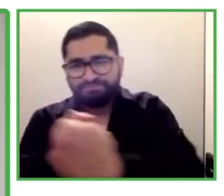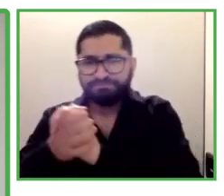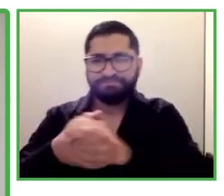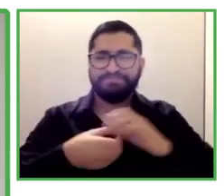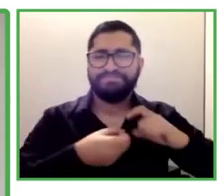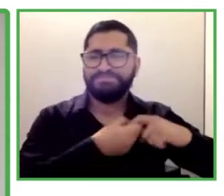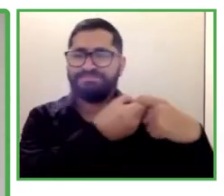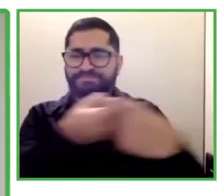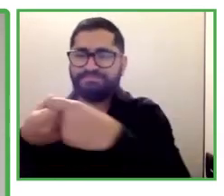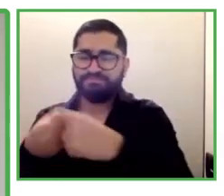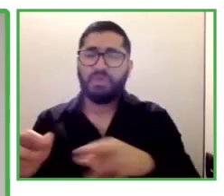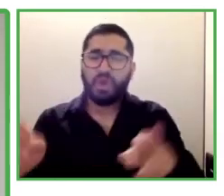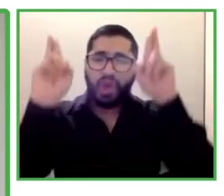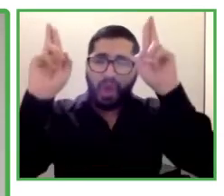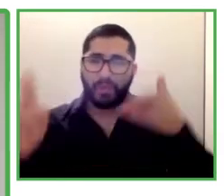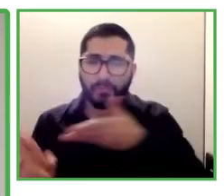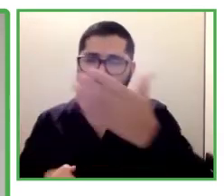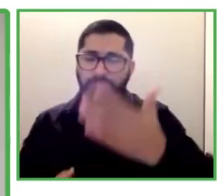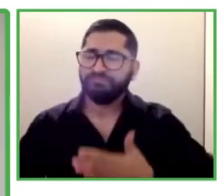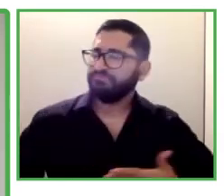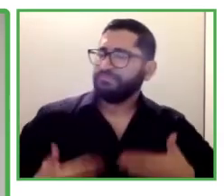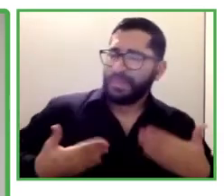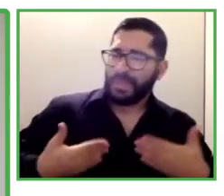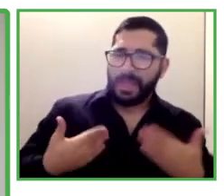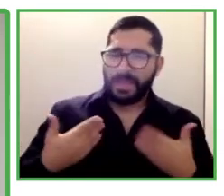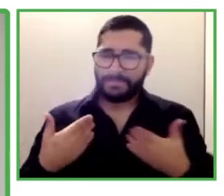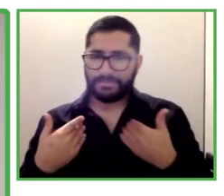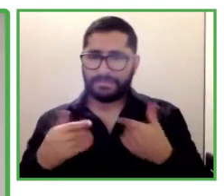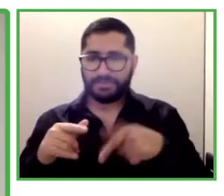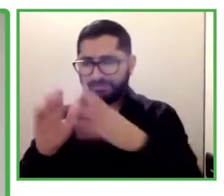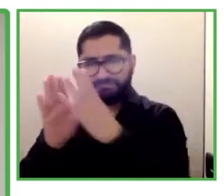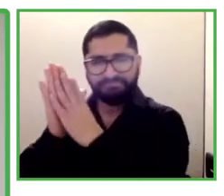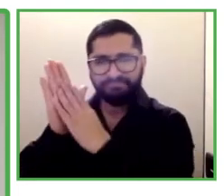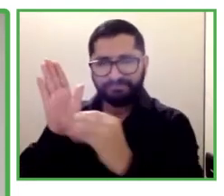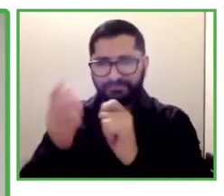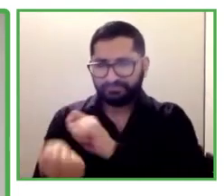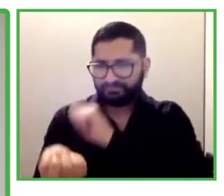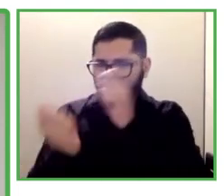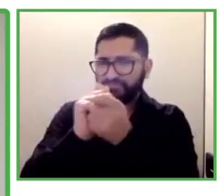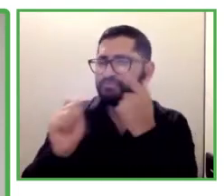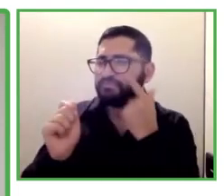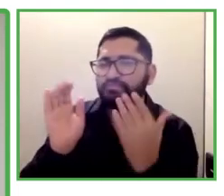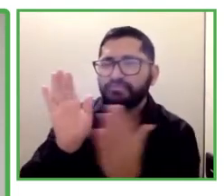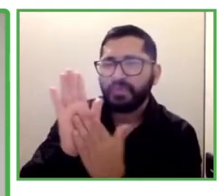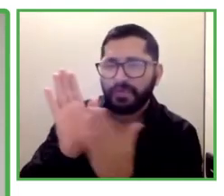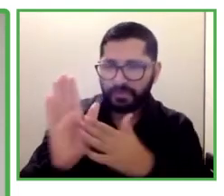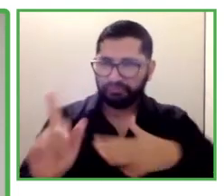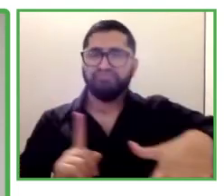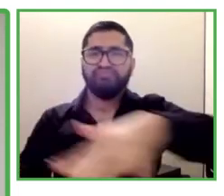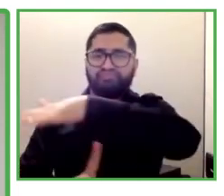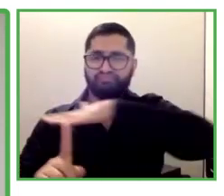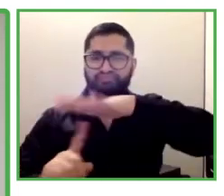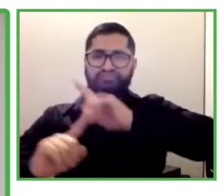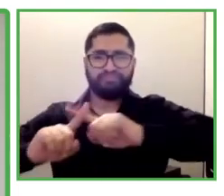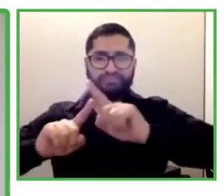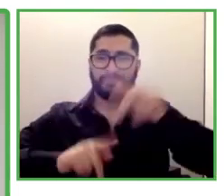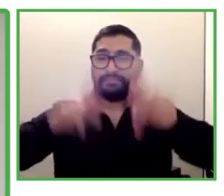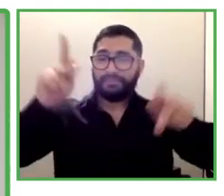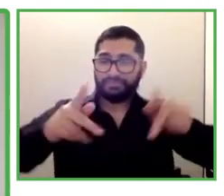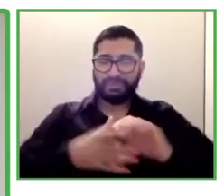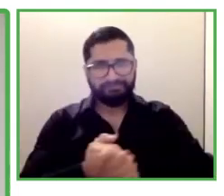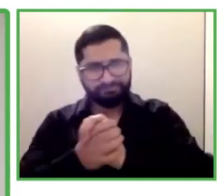in your context and also become replication partners. This forum will start with a